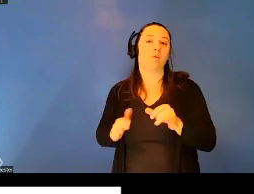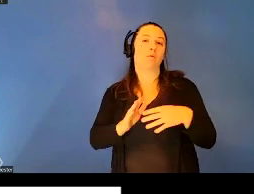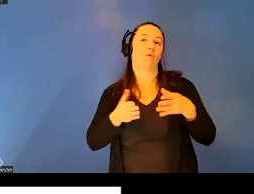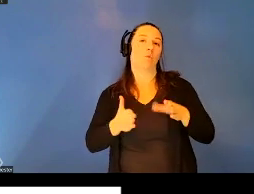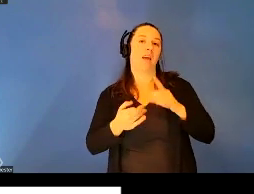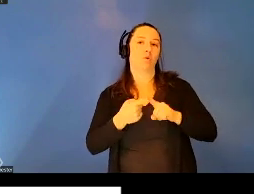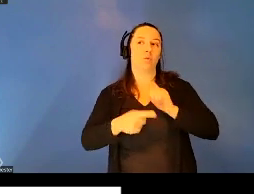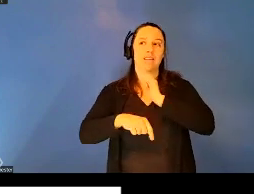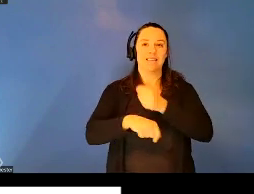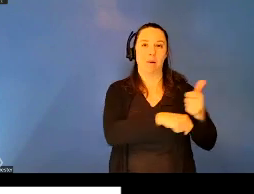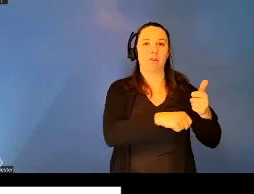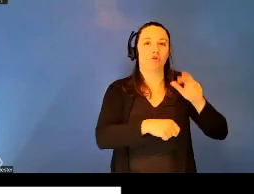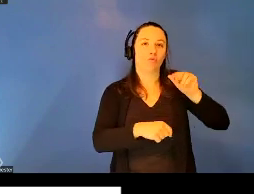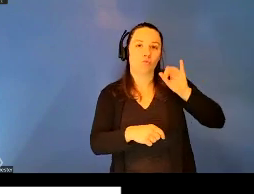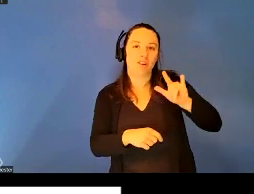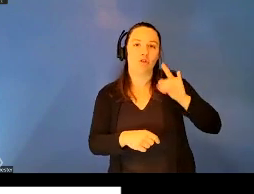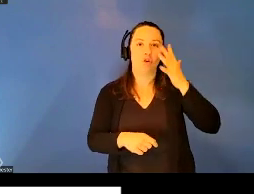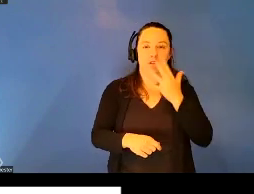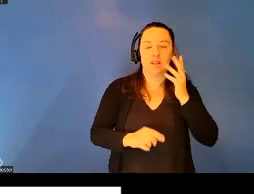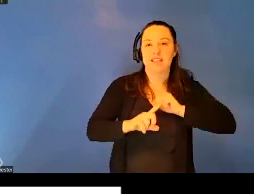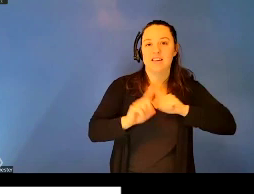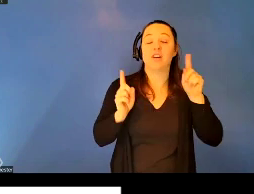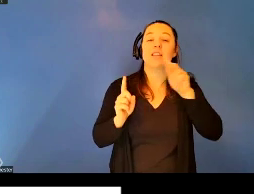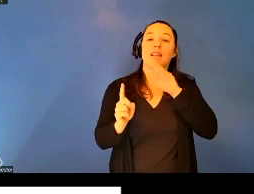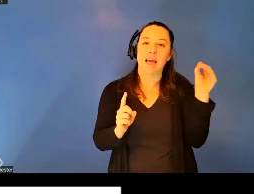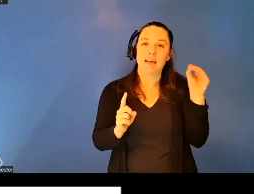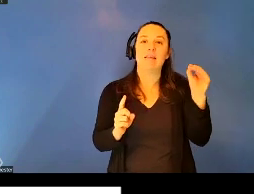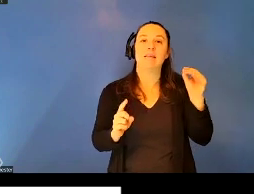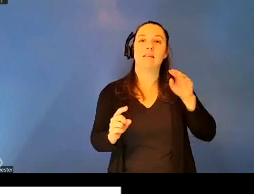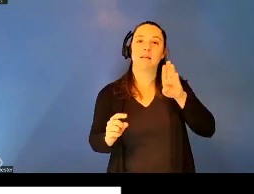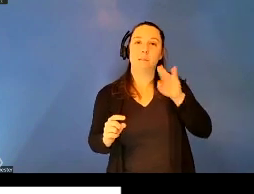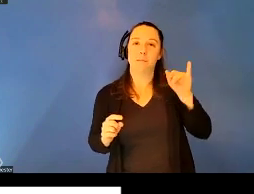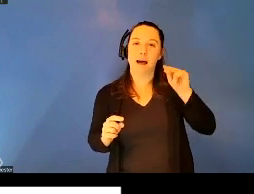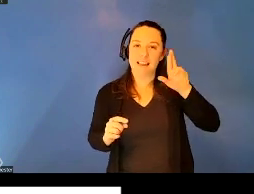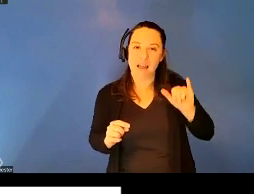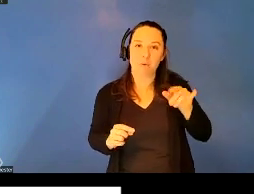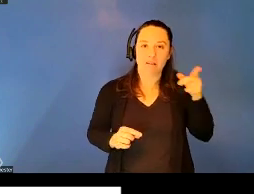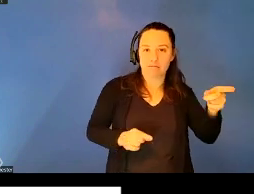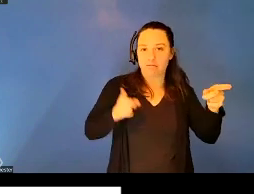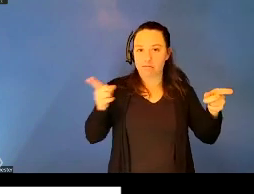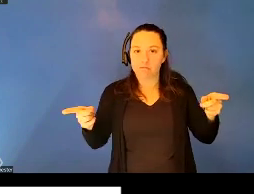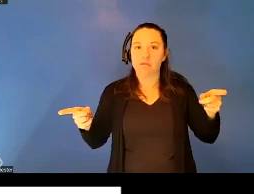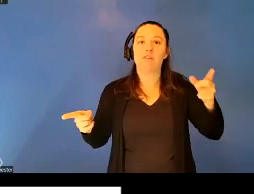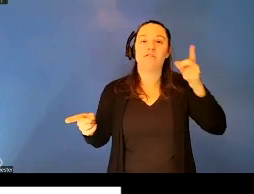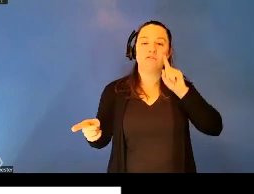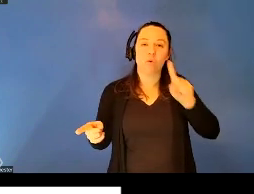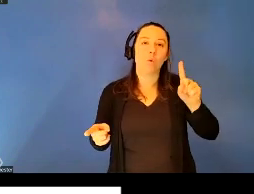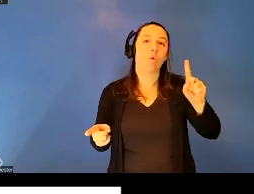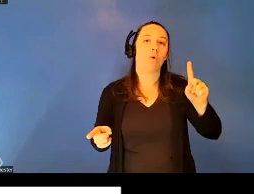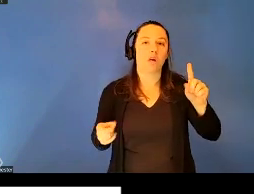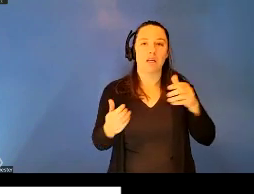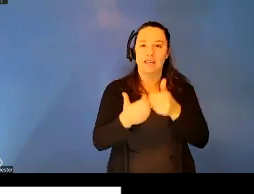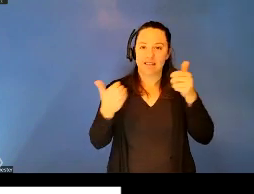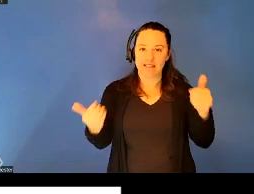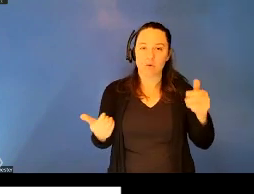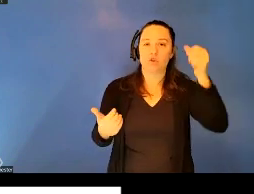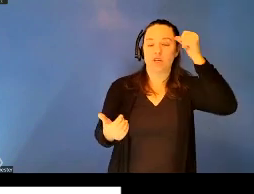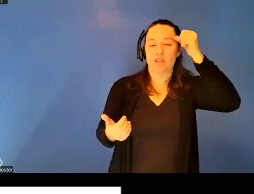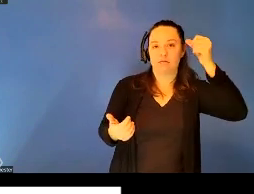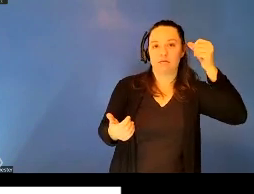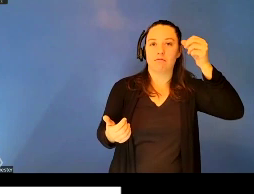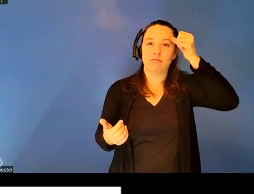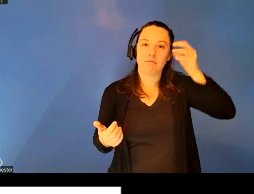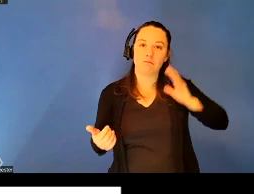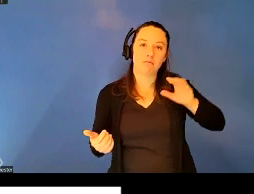in America as well as a powerful binary mode for distinguishing ideas of masculinity and gender as well as race.